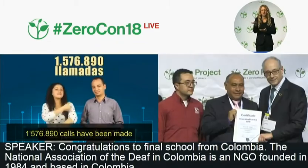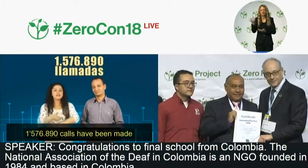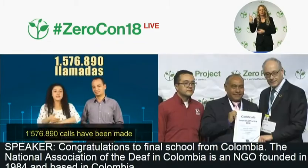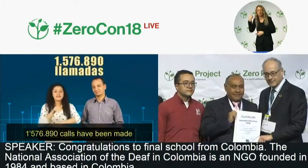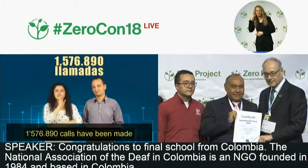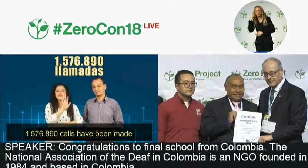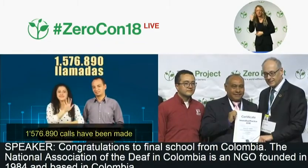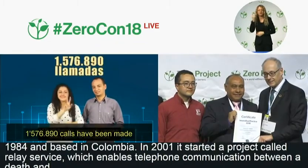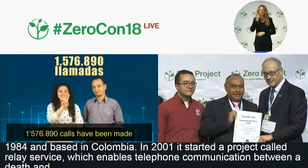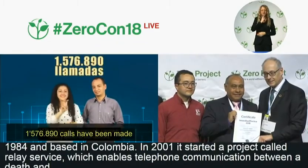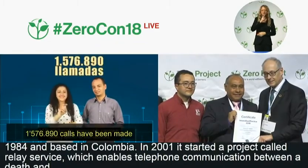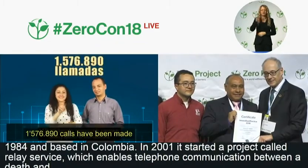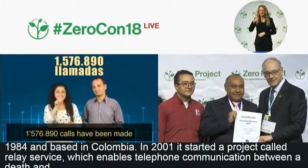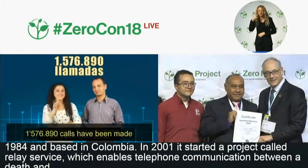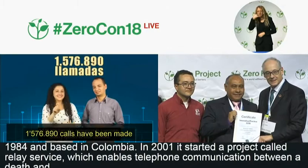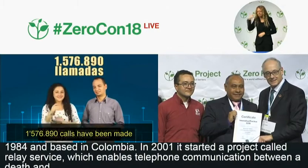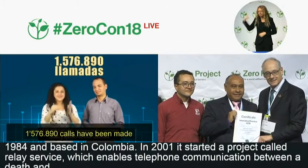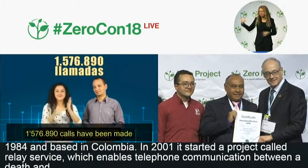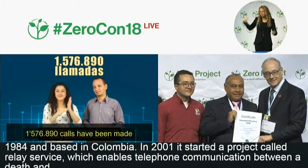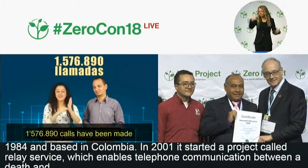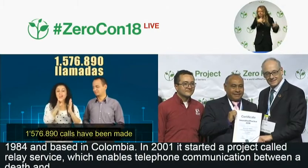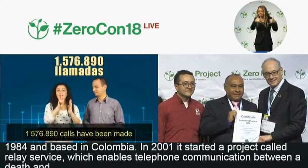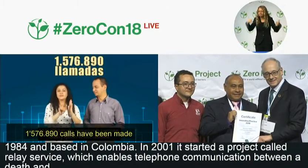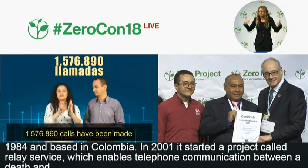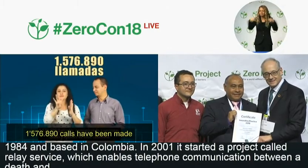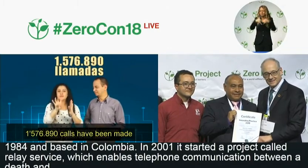of Colombian Sign Language interpreters.